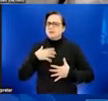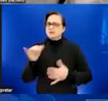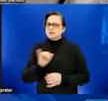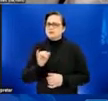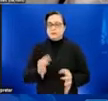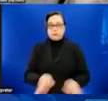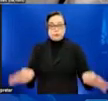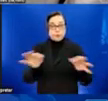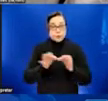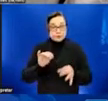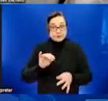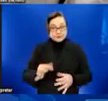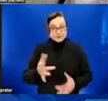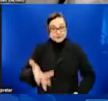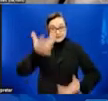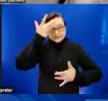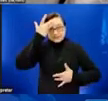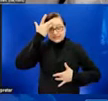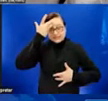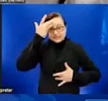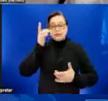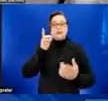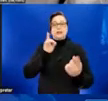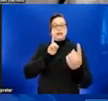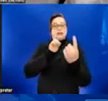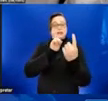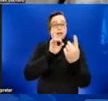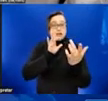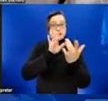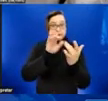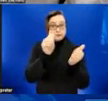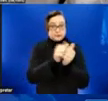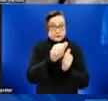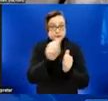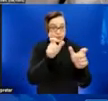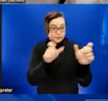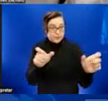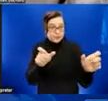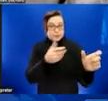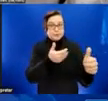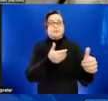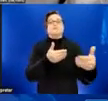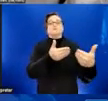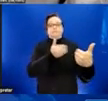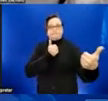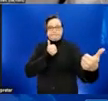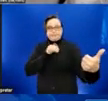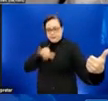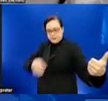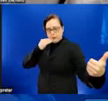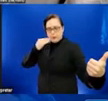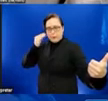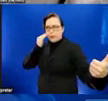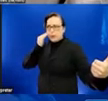people who are sick to avoid close contact with others, stay home, and to seek medical care as appropriate. Next